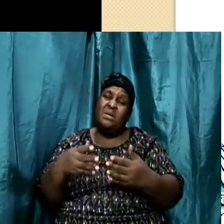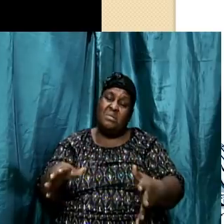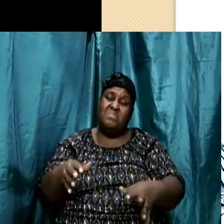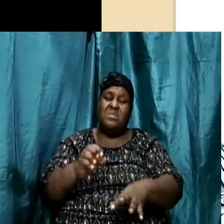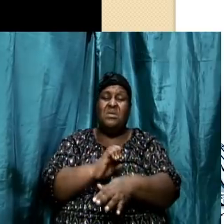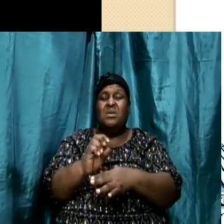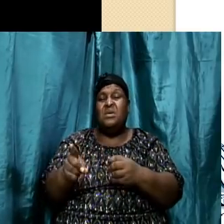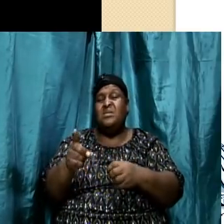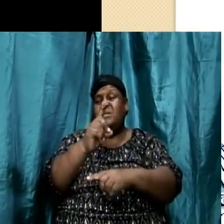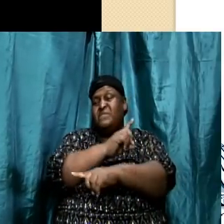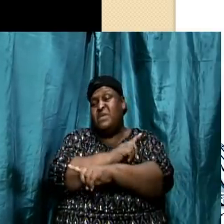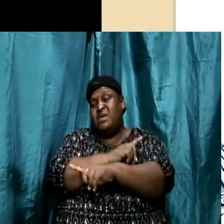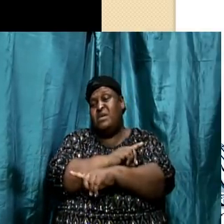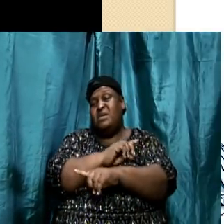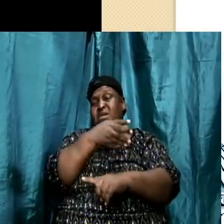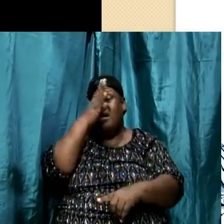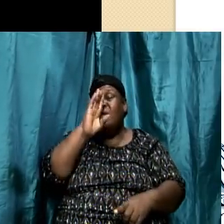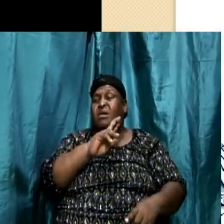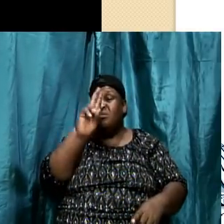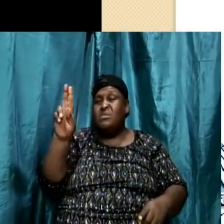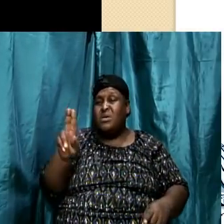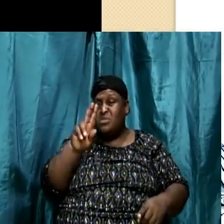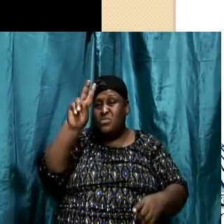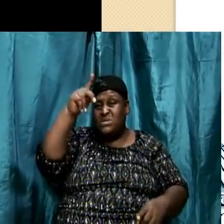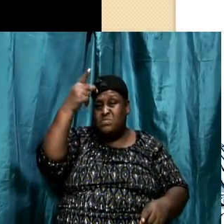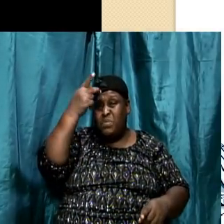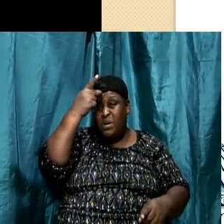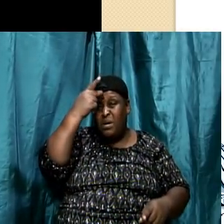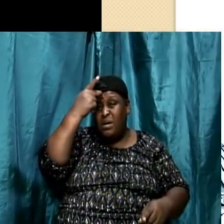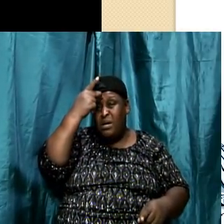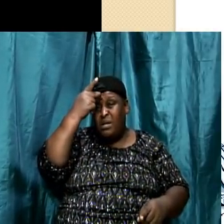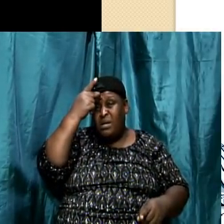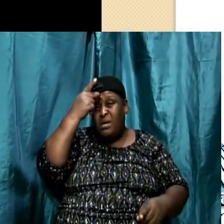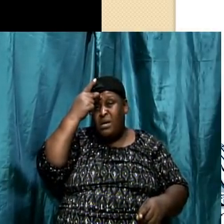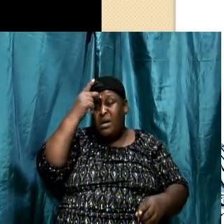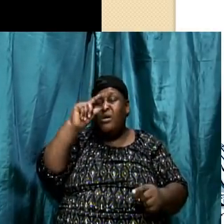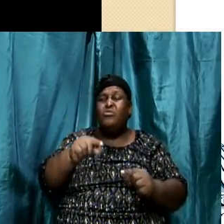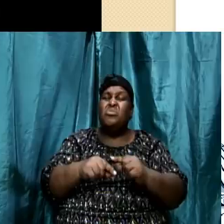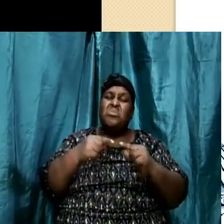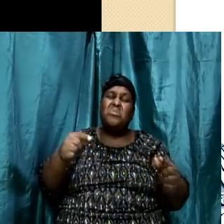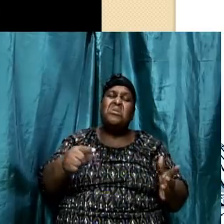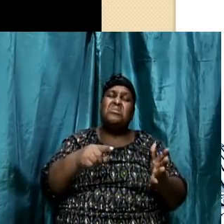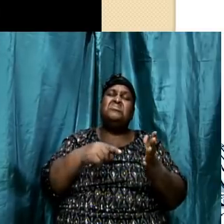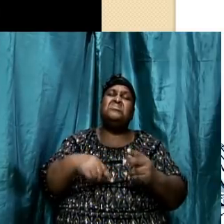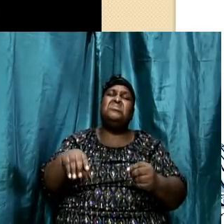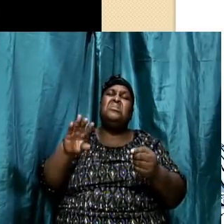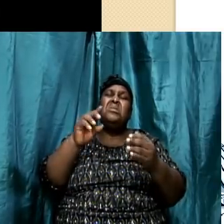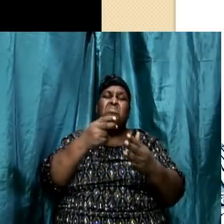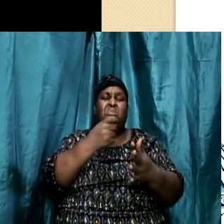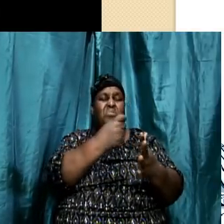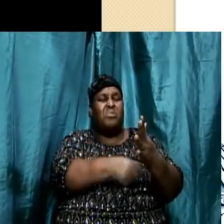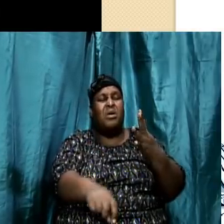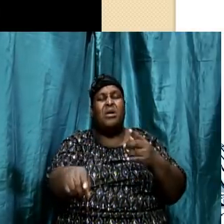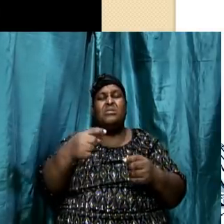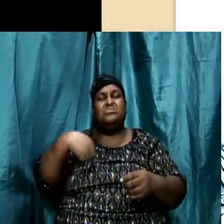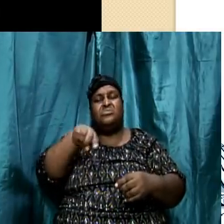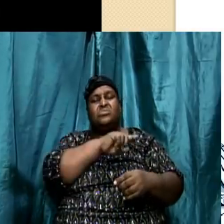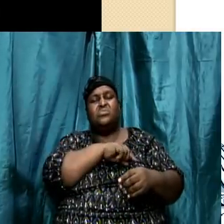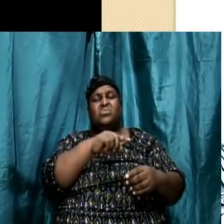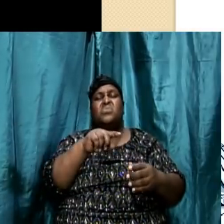vocabulary to express to us the prophets and the great that we owe because of the mercy God had shown to him. He knew